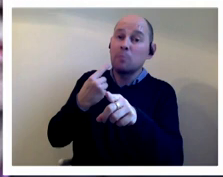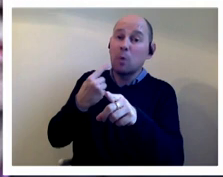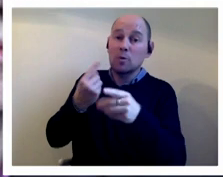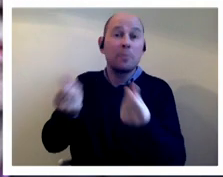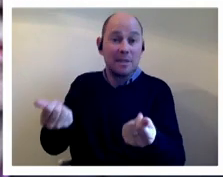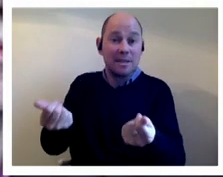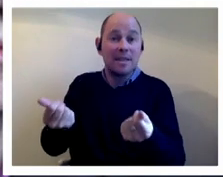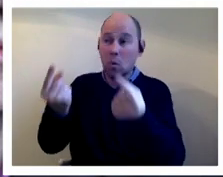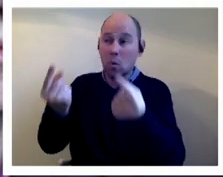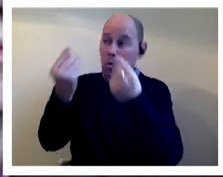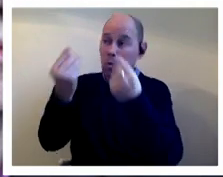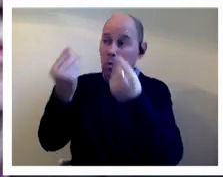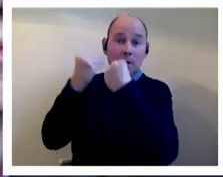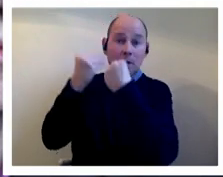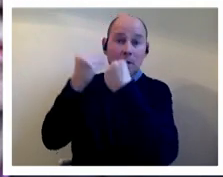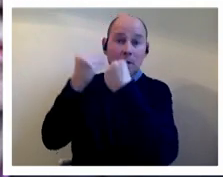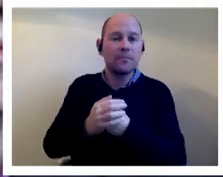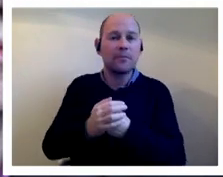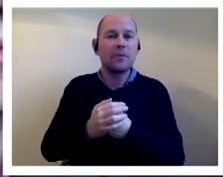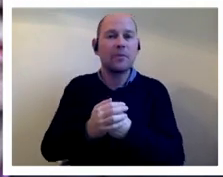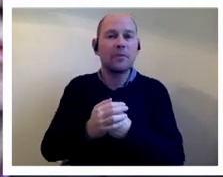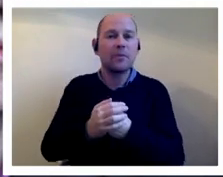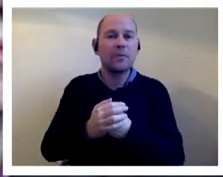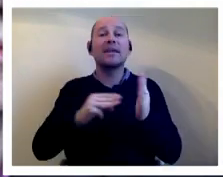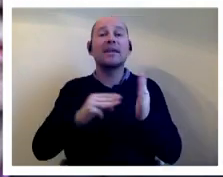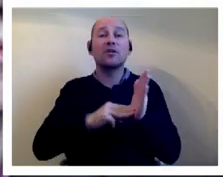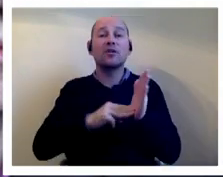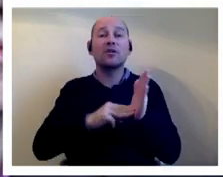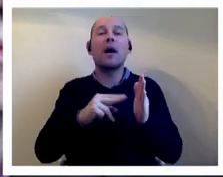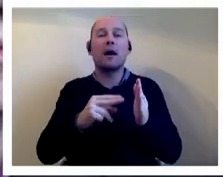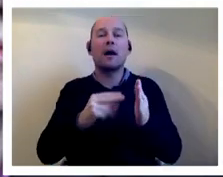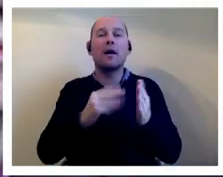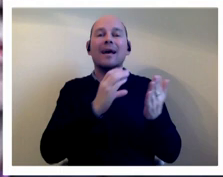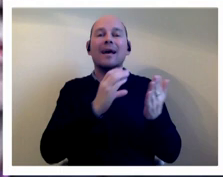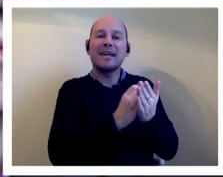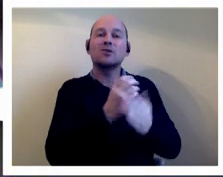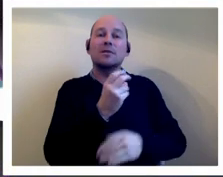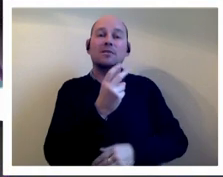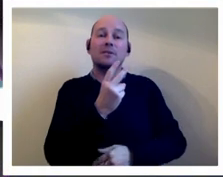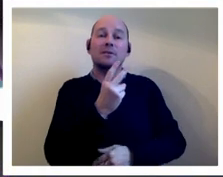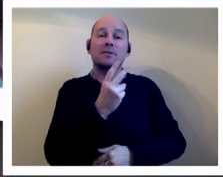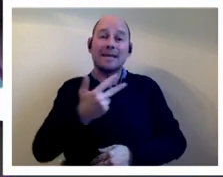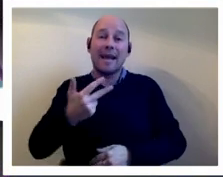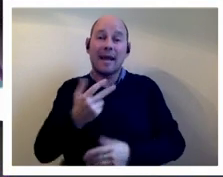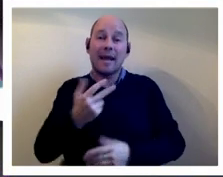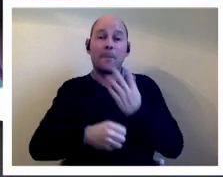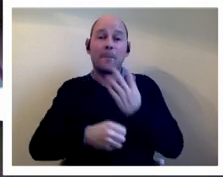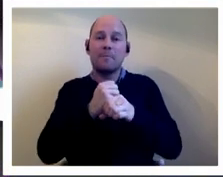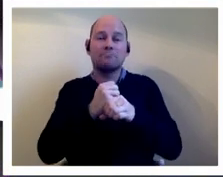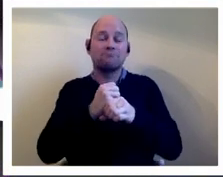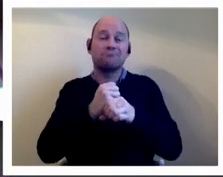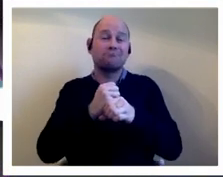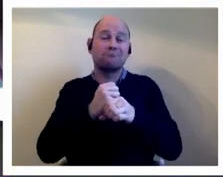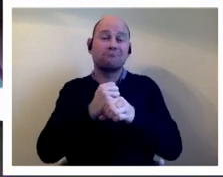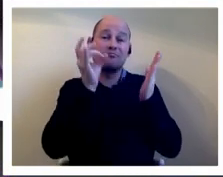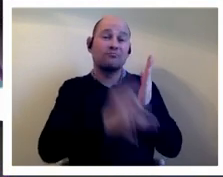on the 18th of november section 2003 section 28 became history now funnily enough you think that after